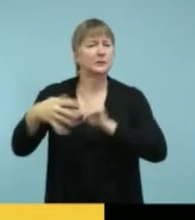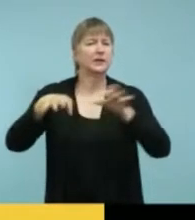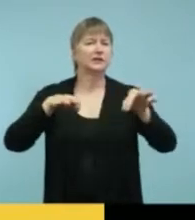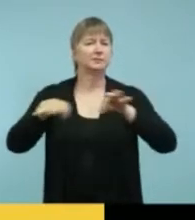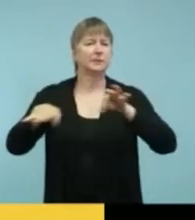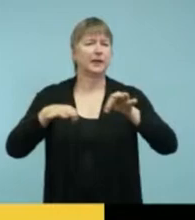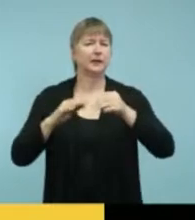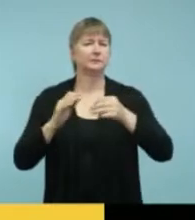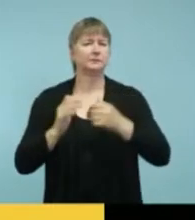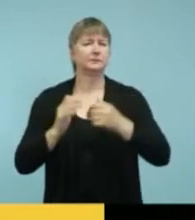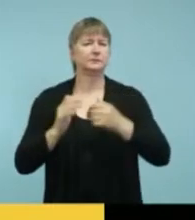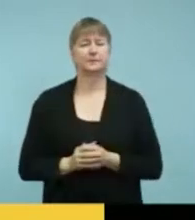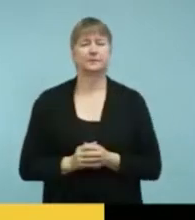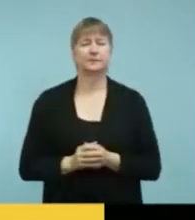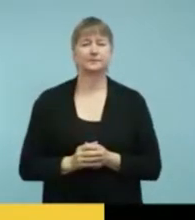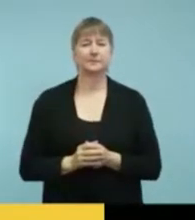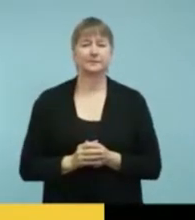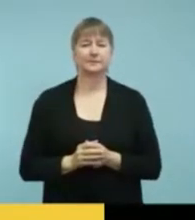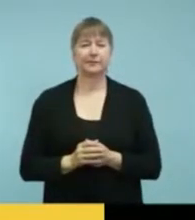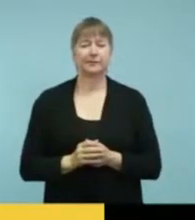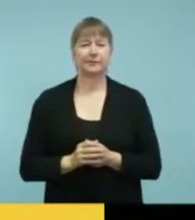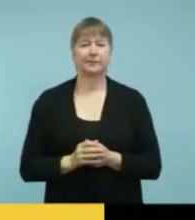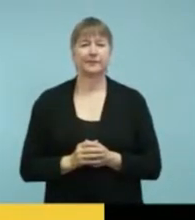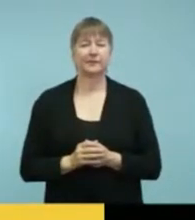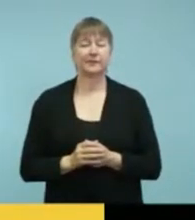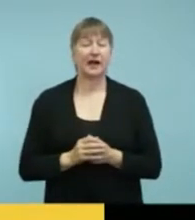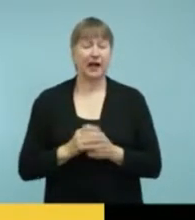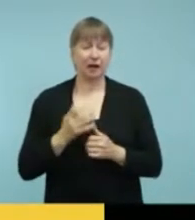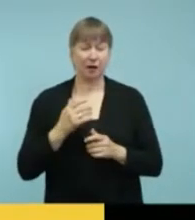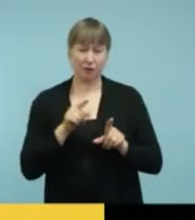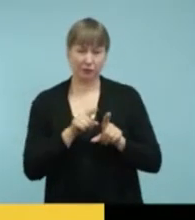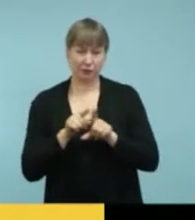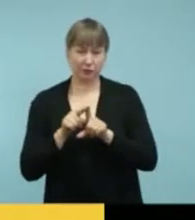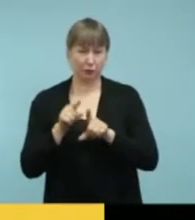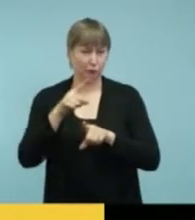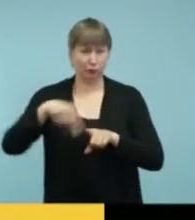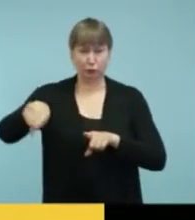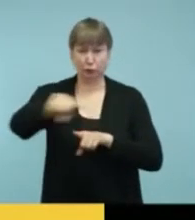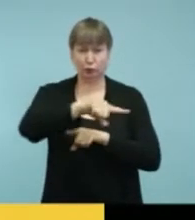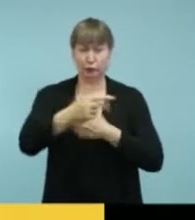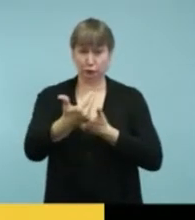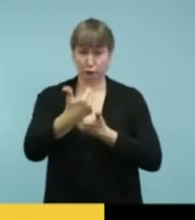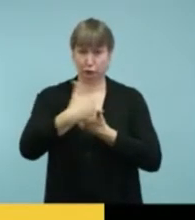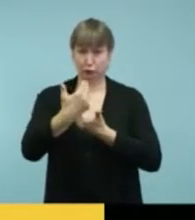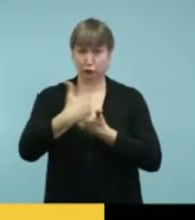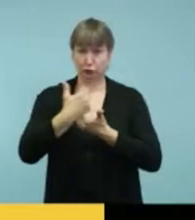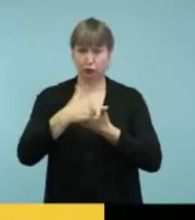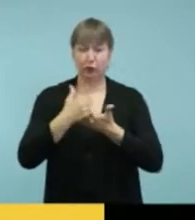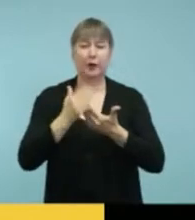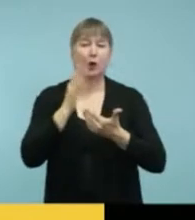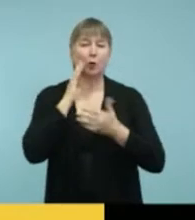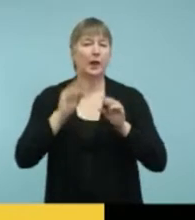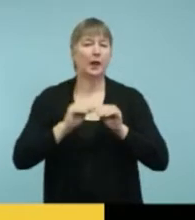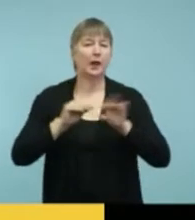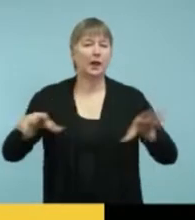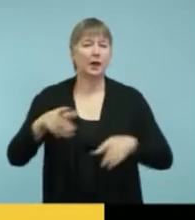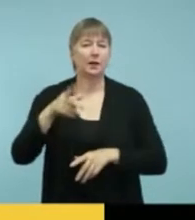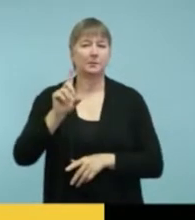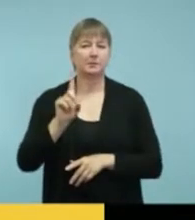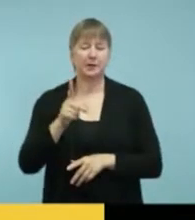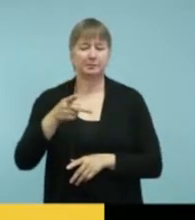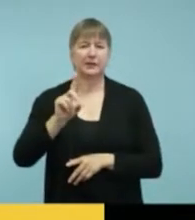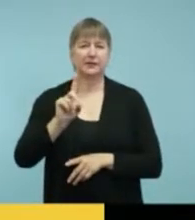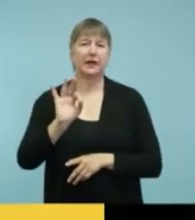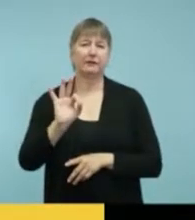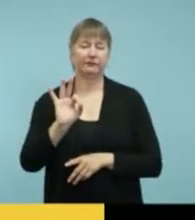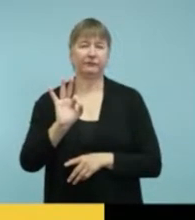I believe that you will also be receiving a PDF of this presentation so that if there